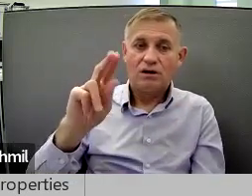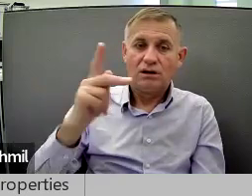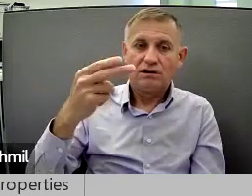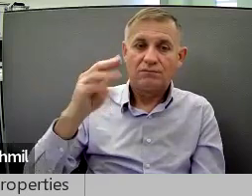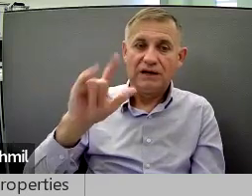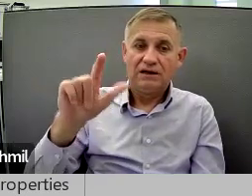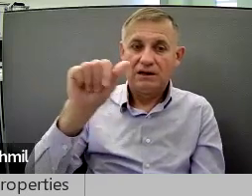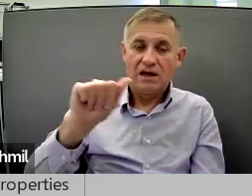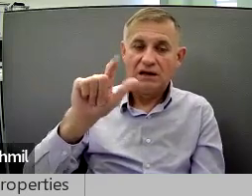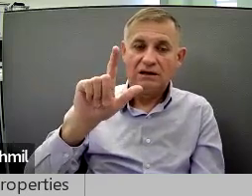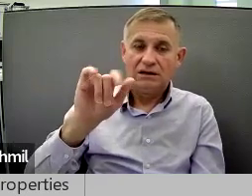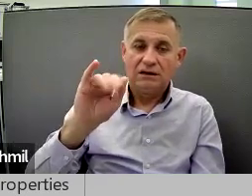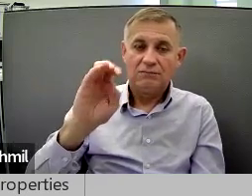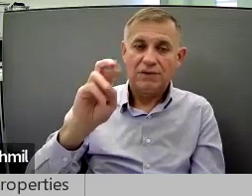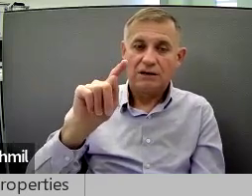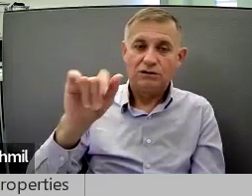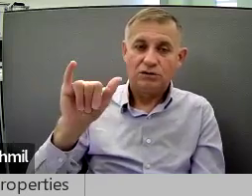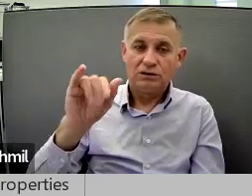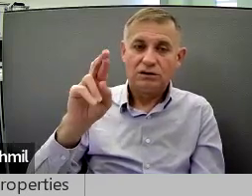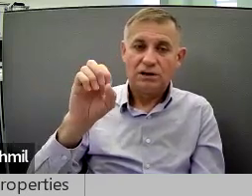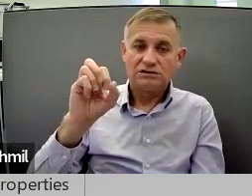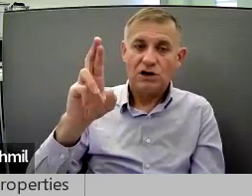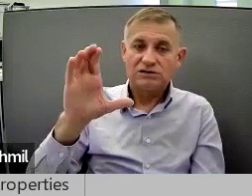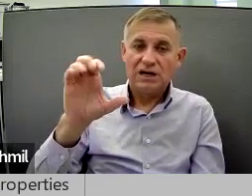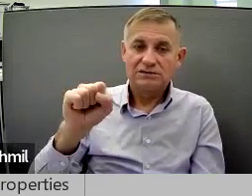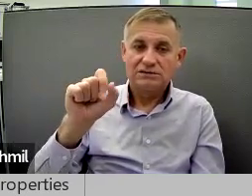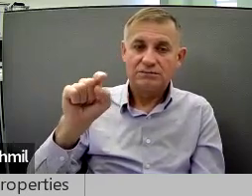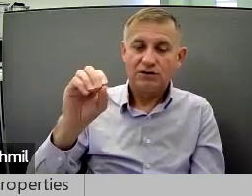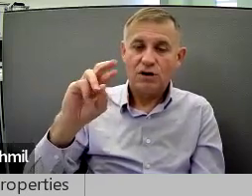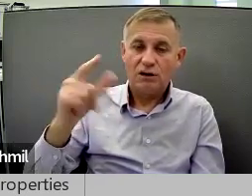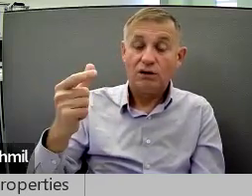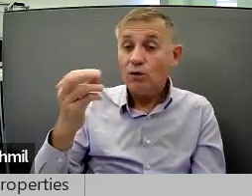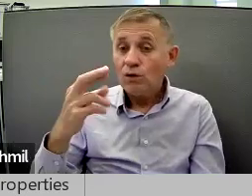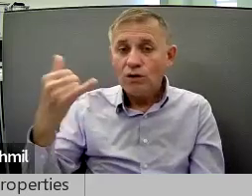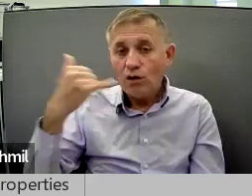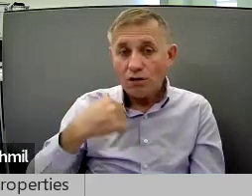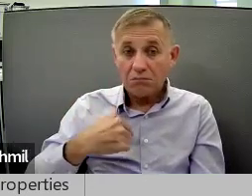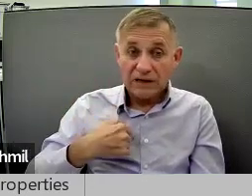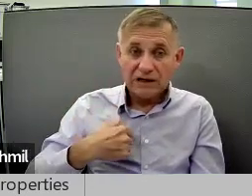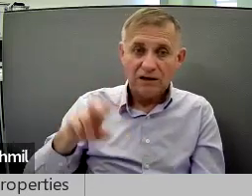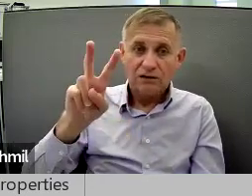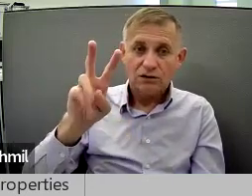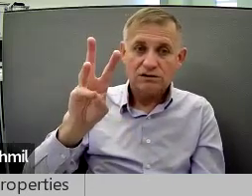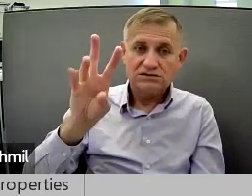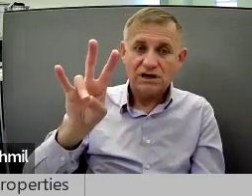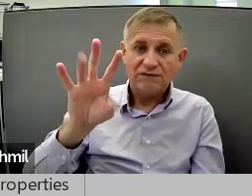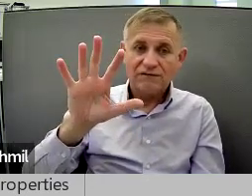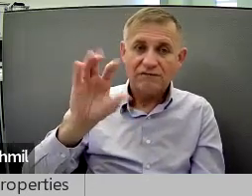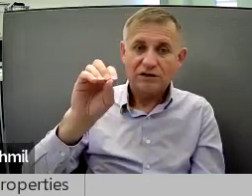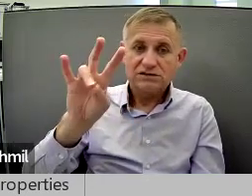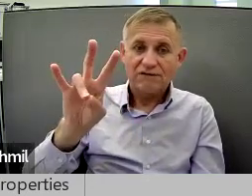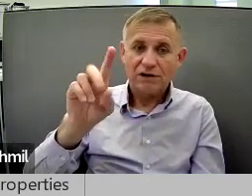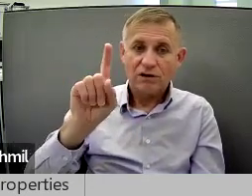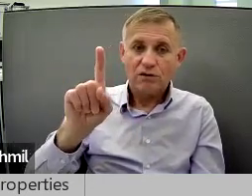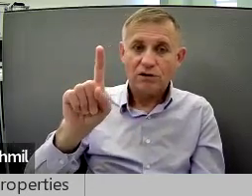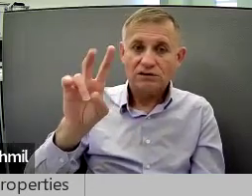me, at igorkimmel at libertyresources.org, or call me on my video